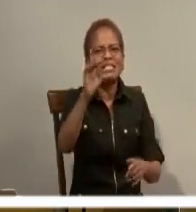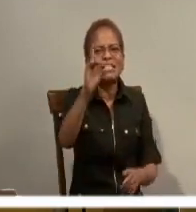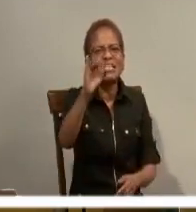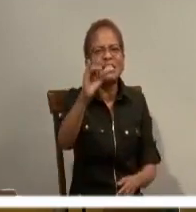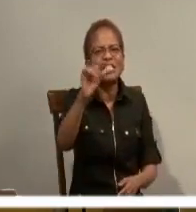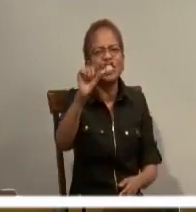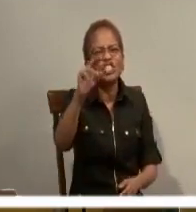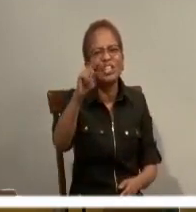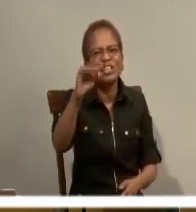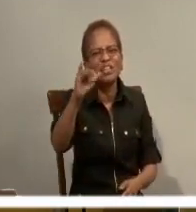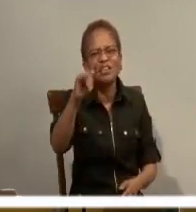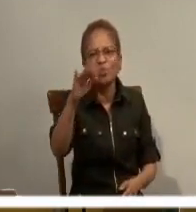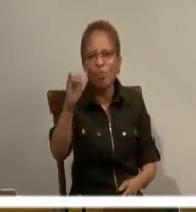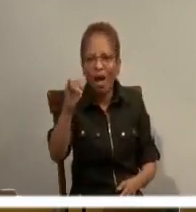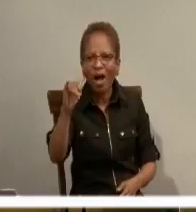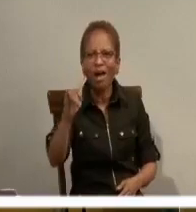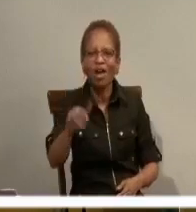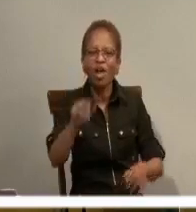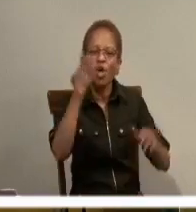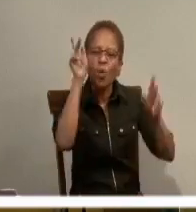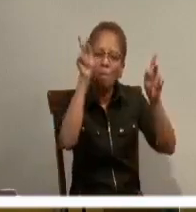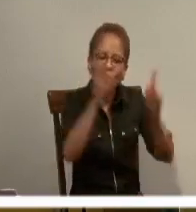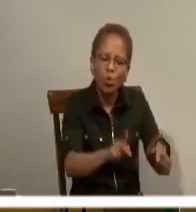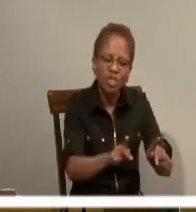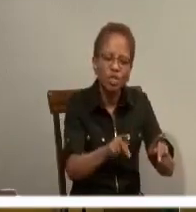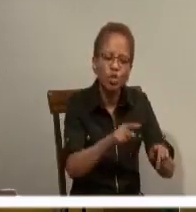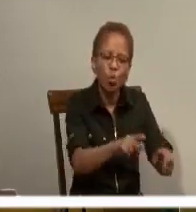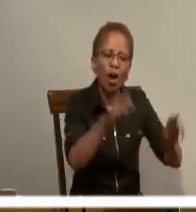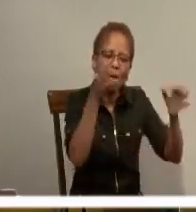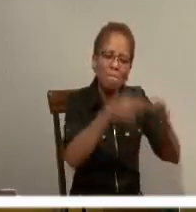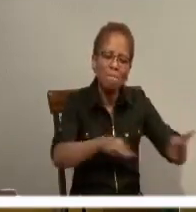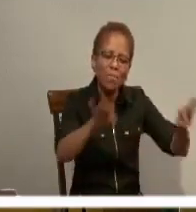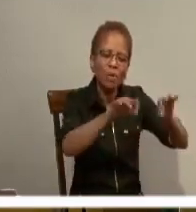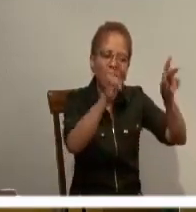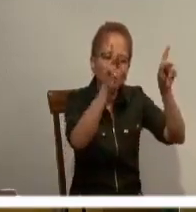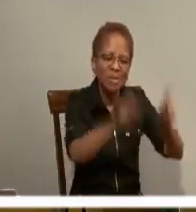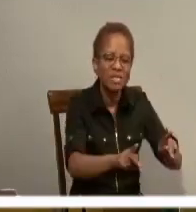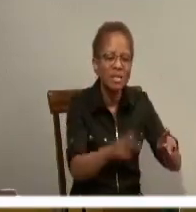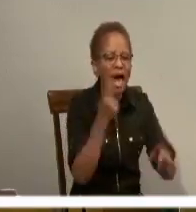give them because we recognize in them the face of God himself.